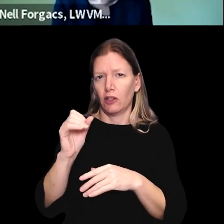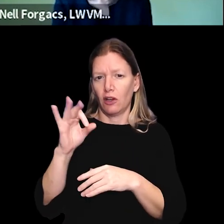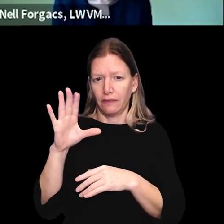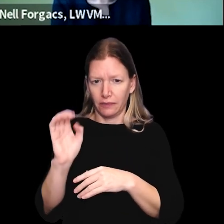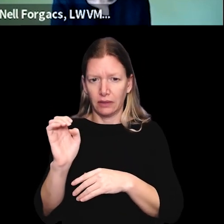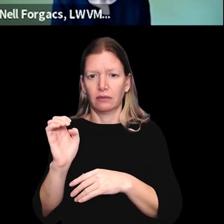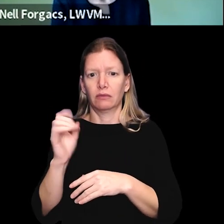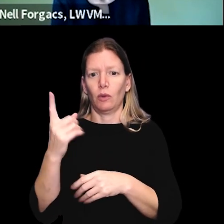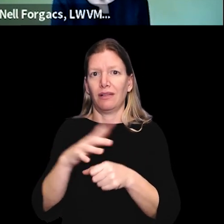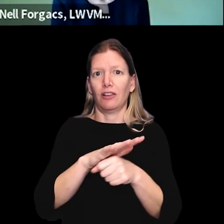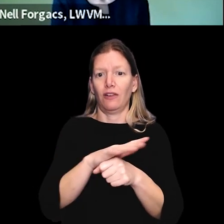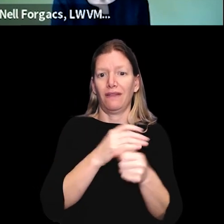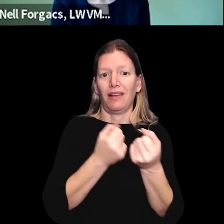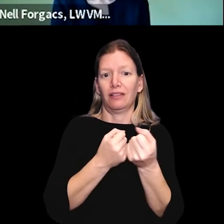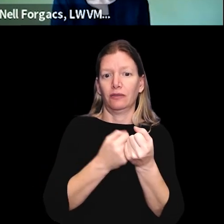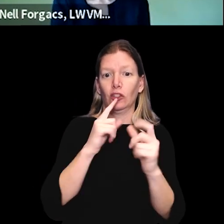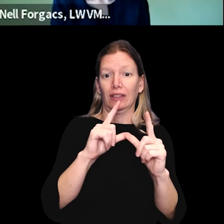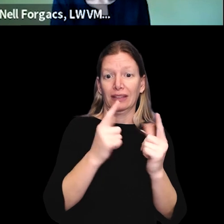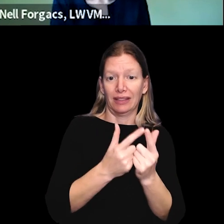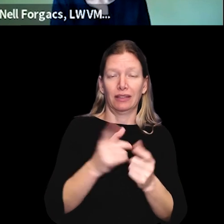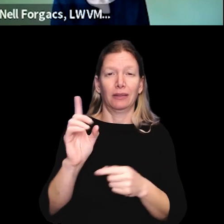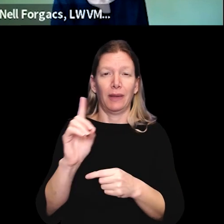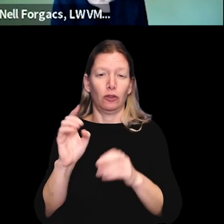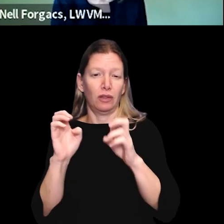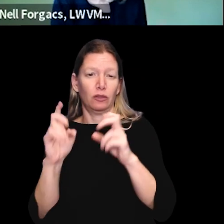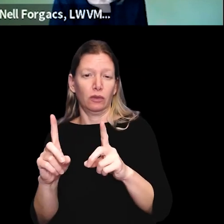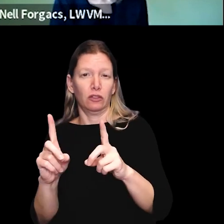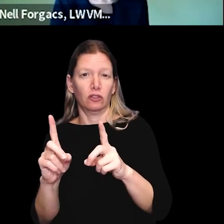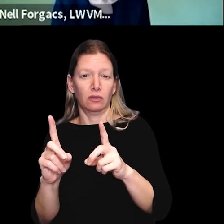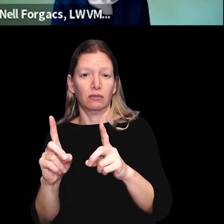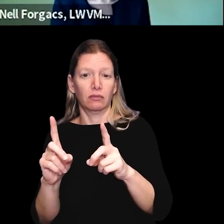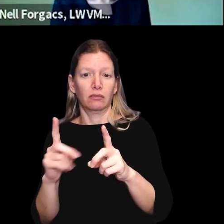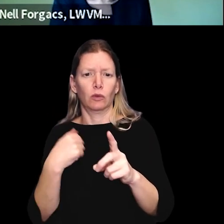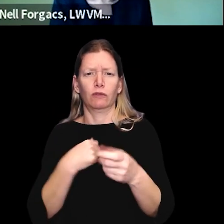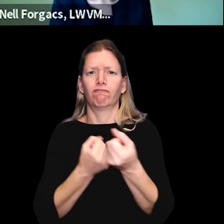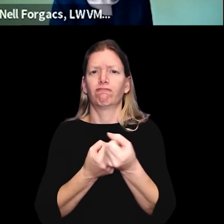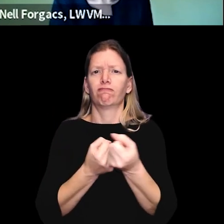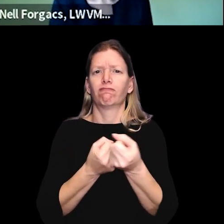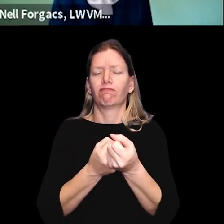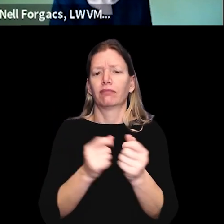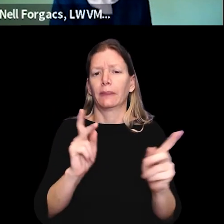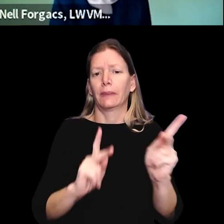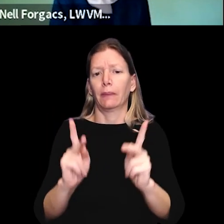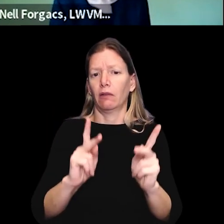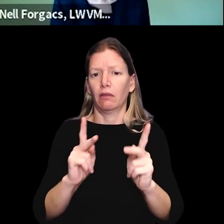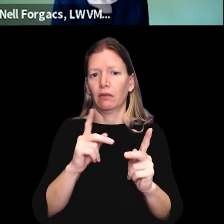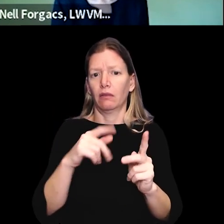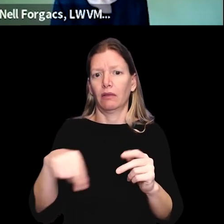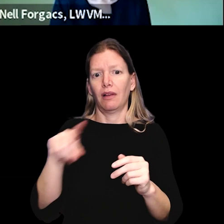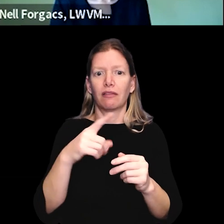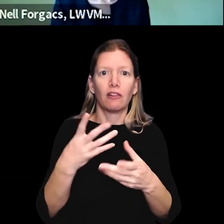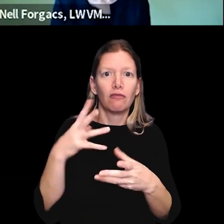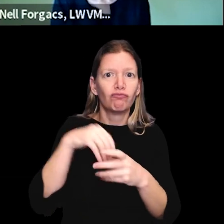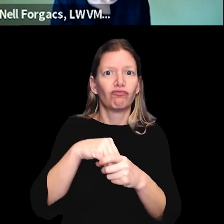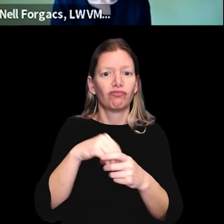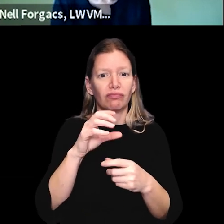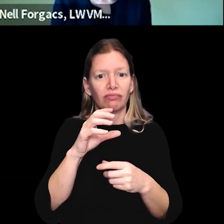office. So one area of advocacy for the league and of democracy education that we do is to also support people